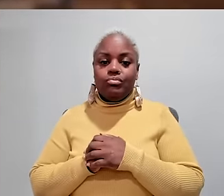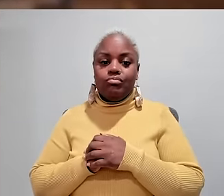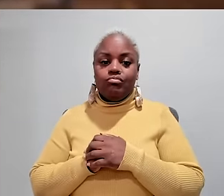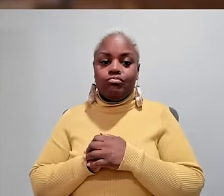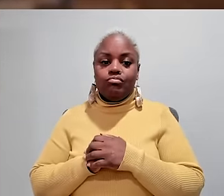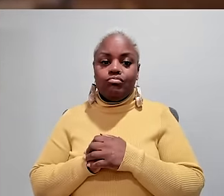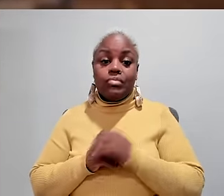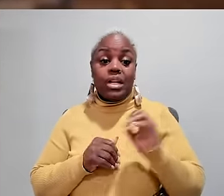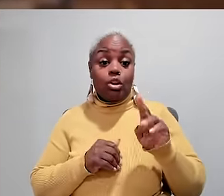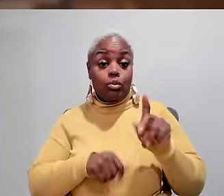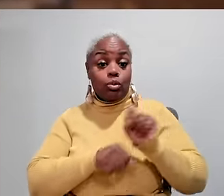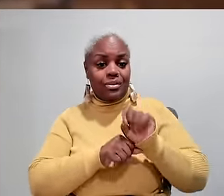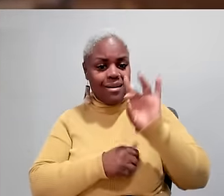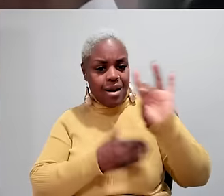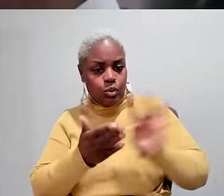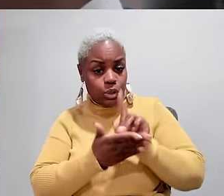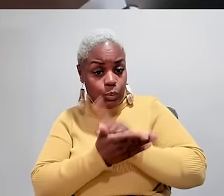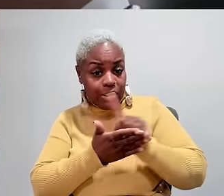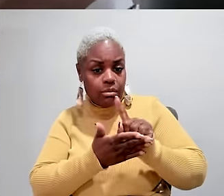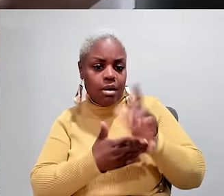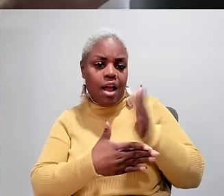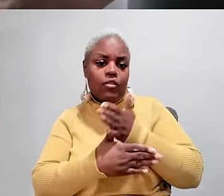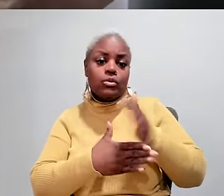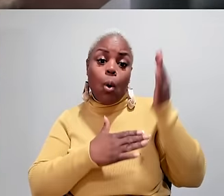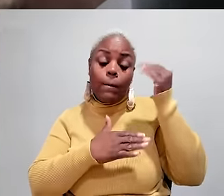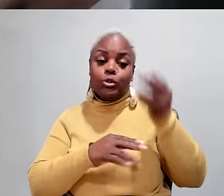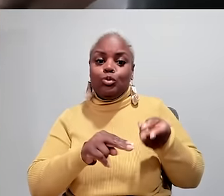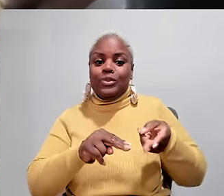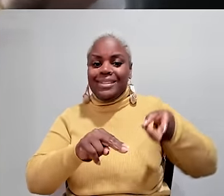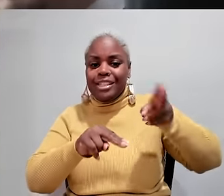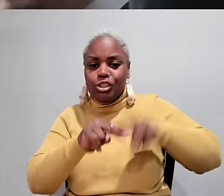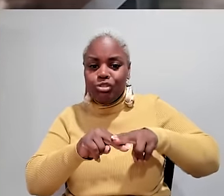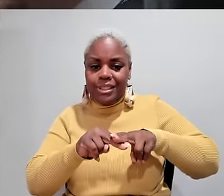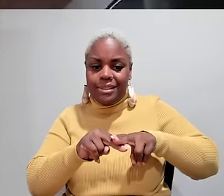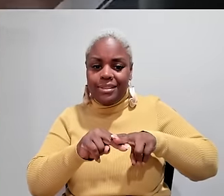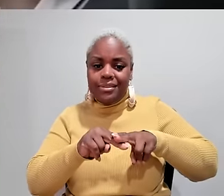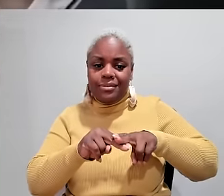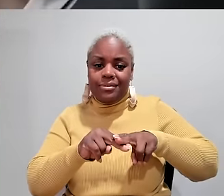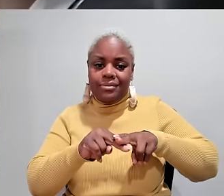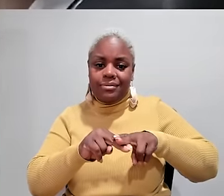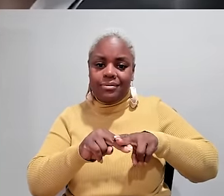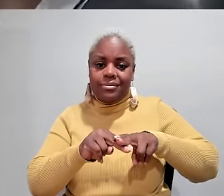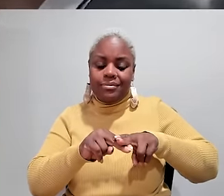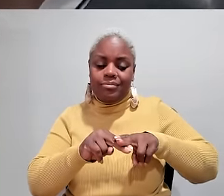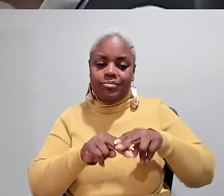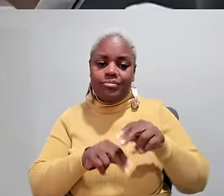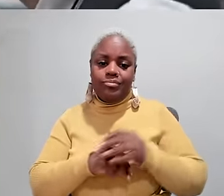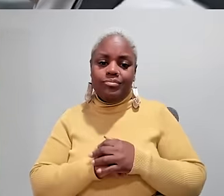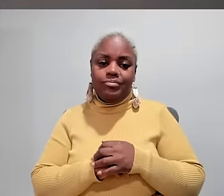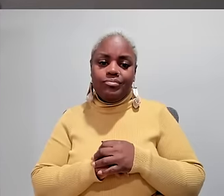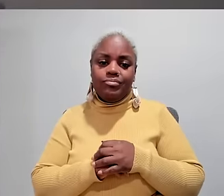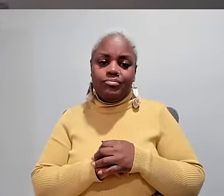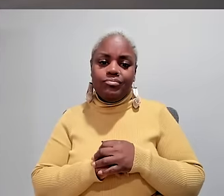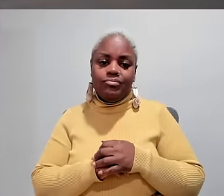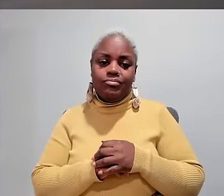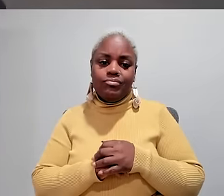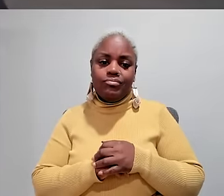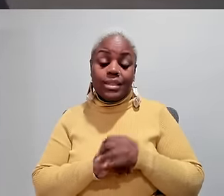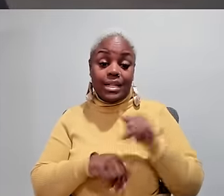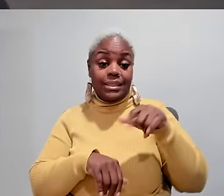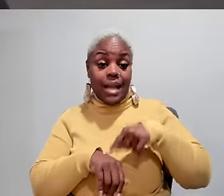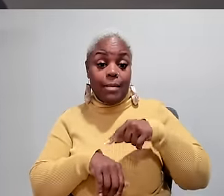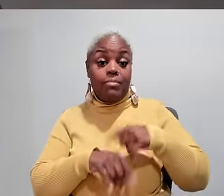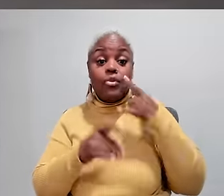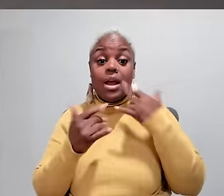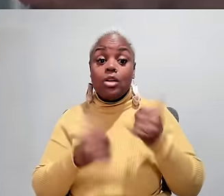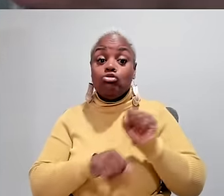being able to put out. In Minneapolis, Eric works eight hours a week on average and hopes to